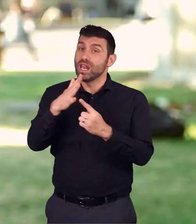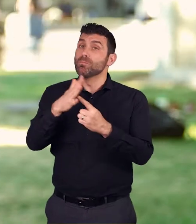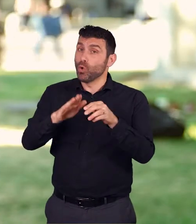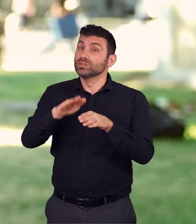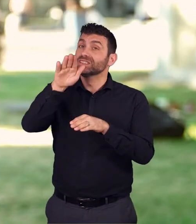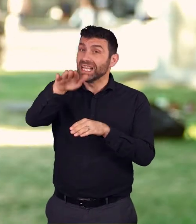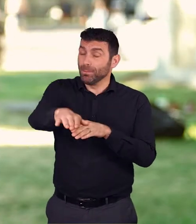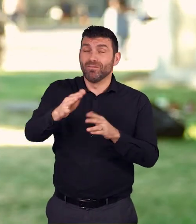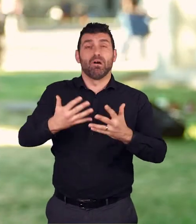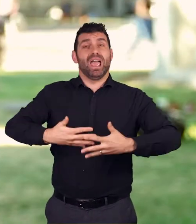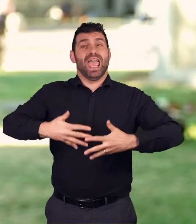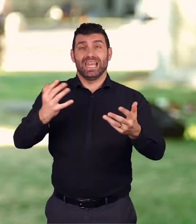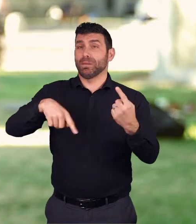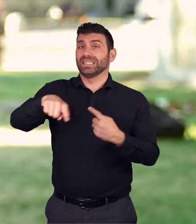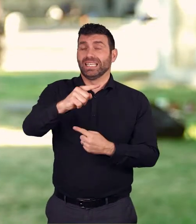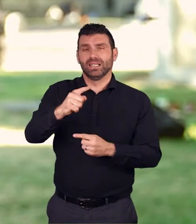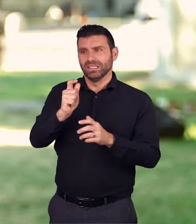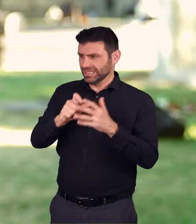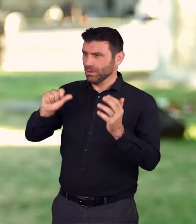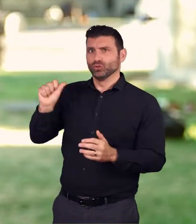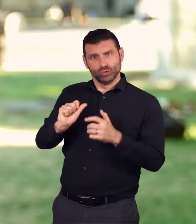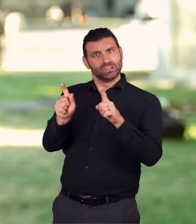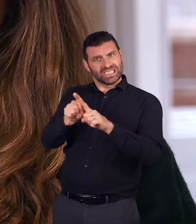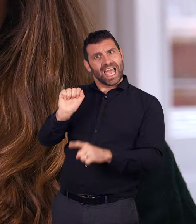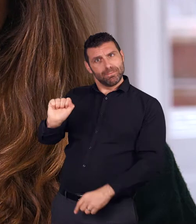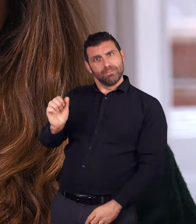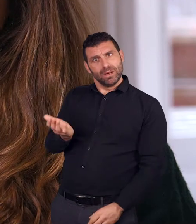life and why shouldn't disabled people have that